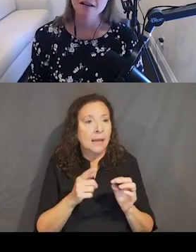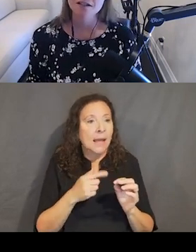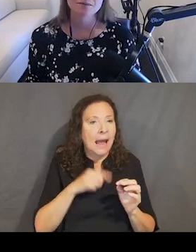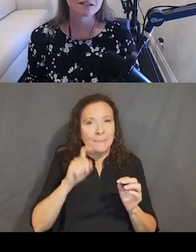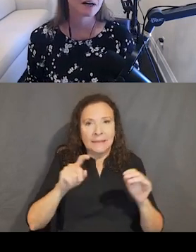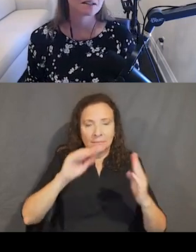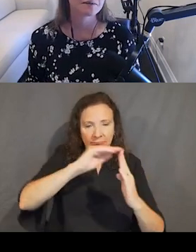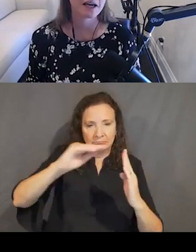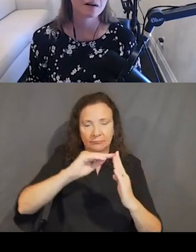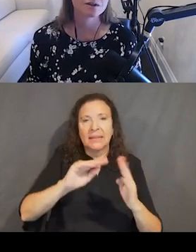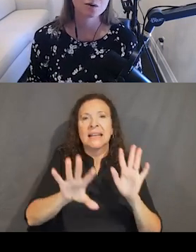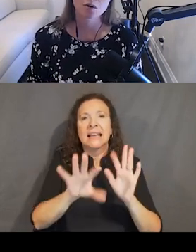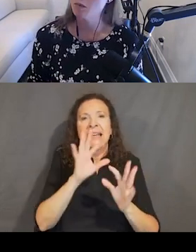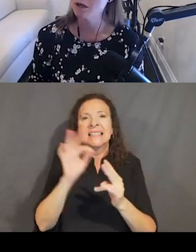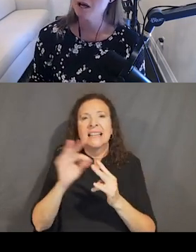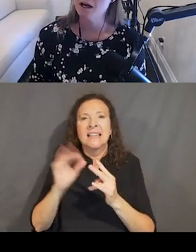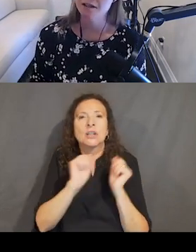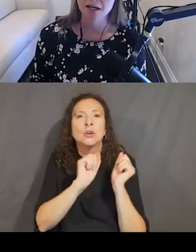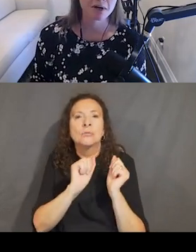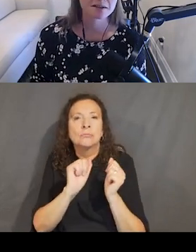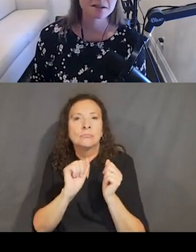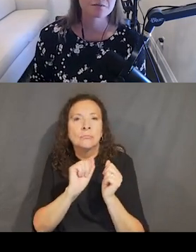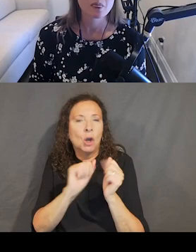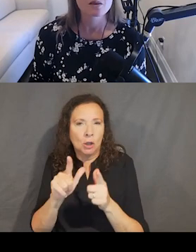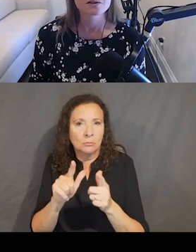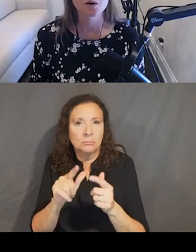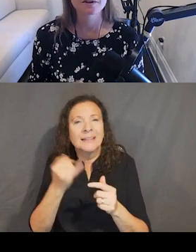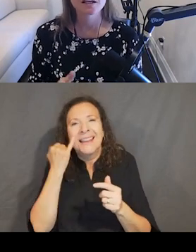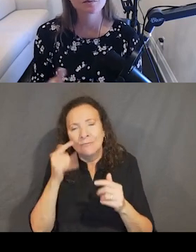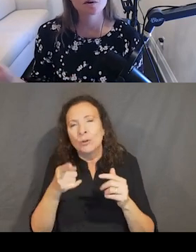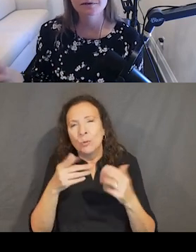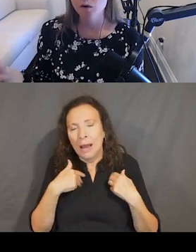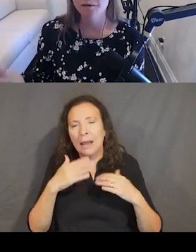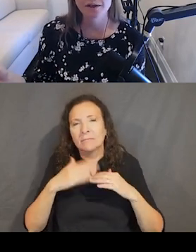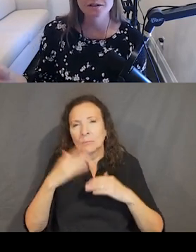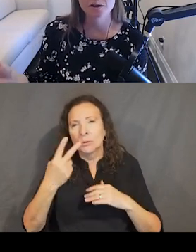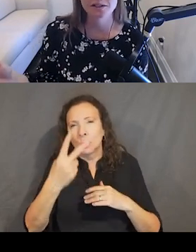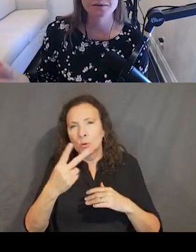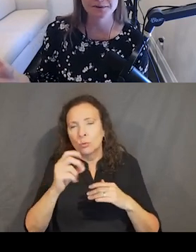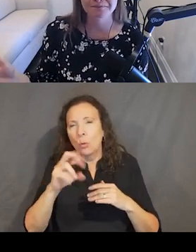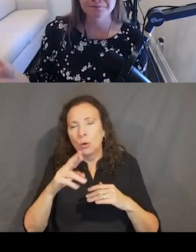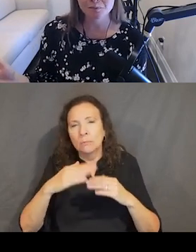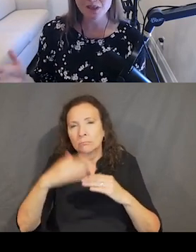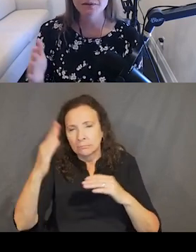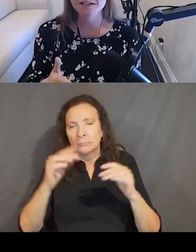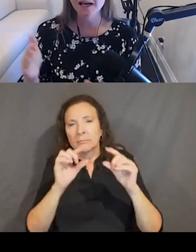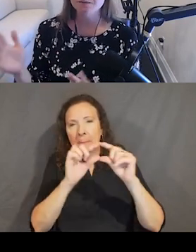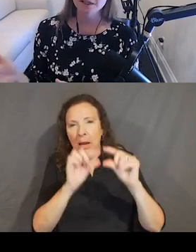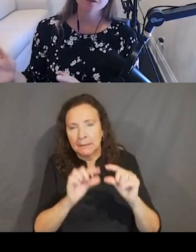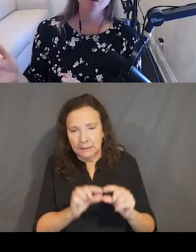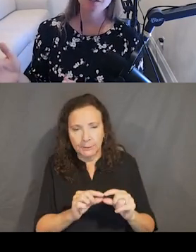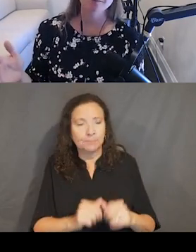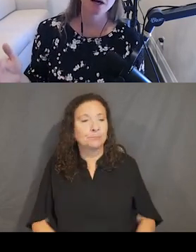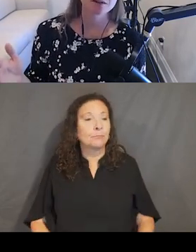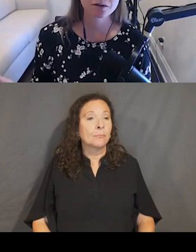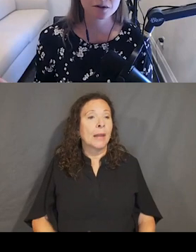list. That's just a best practice if you have two or more checkboxes. So the keyboard flow for this is going to be different. If I tab